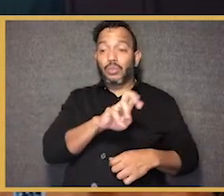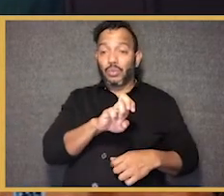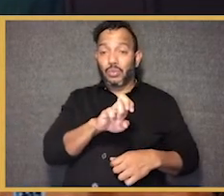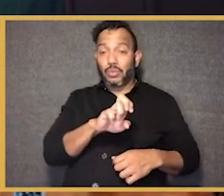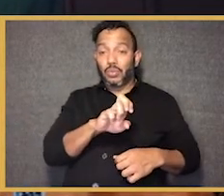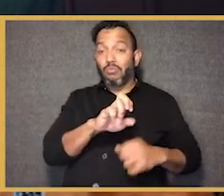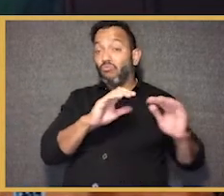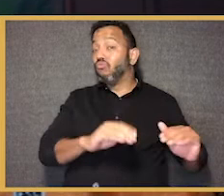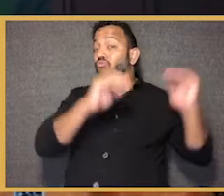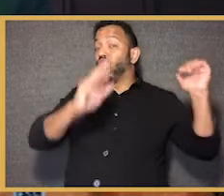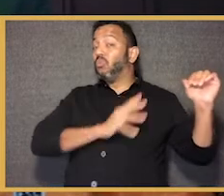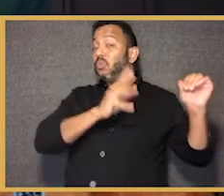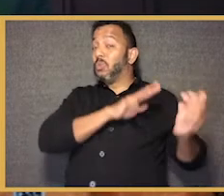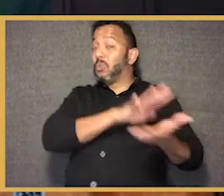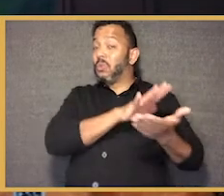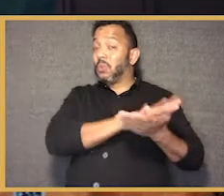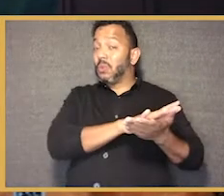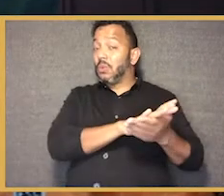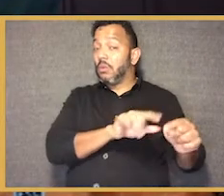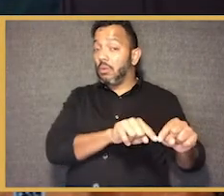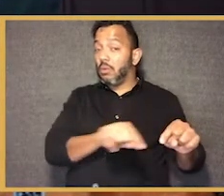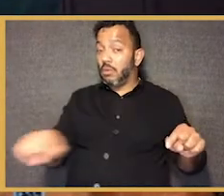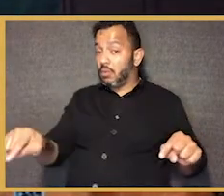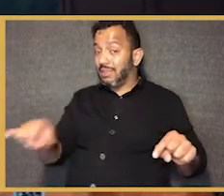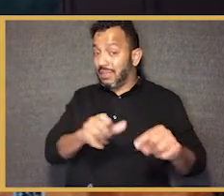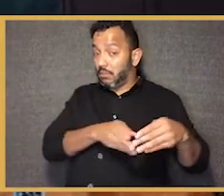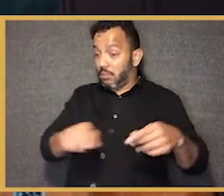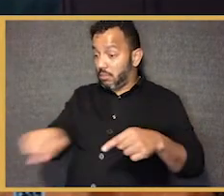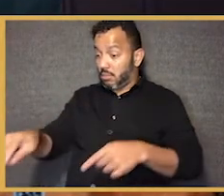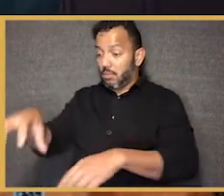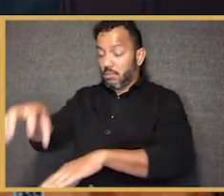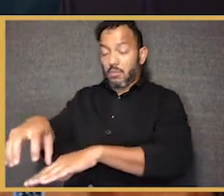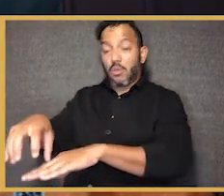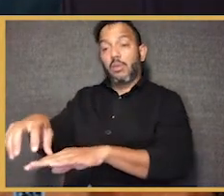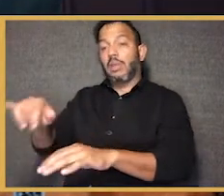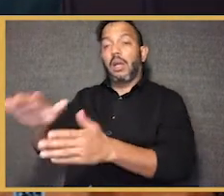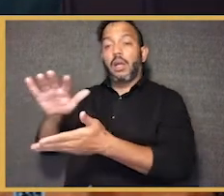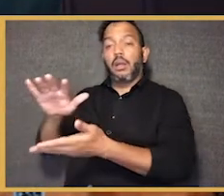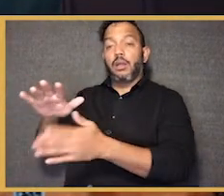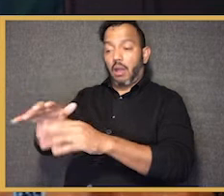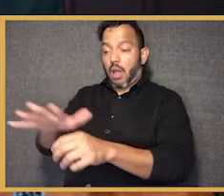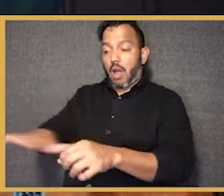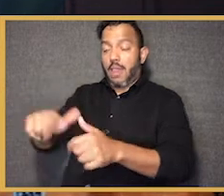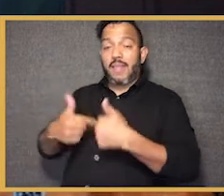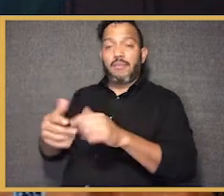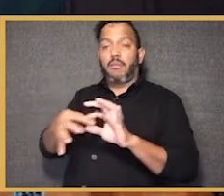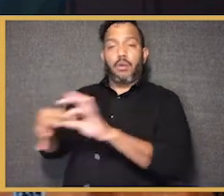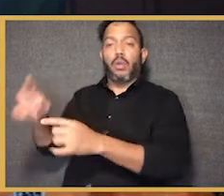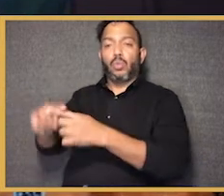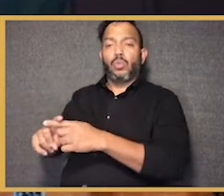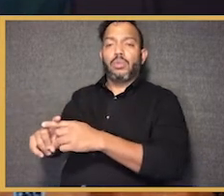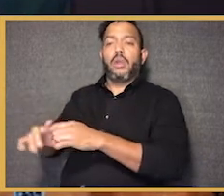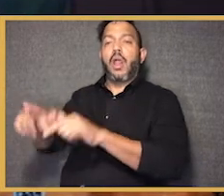very elite school with almost all white and affluent students where the PTA raises